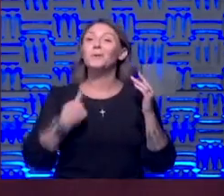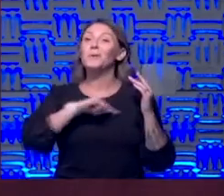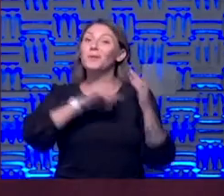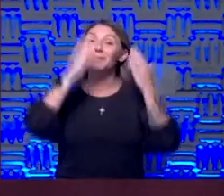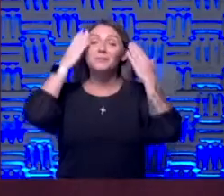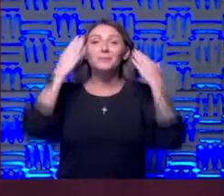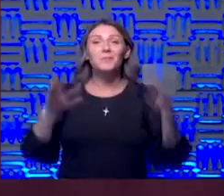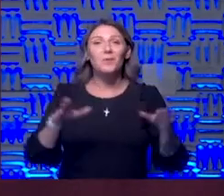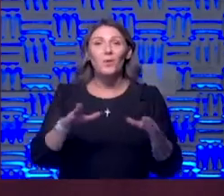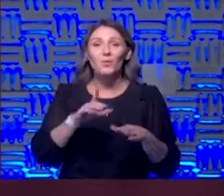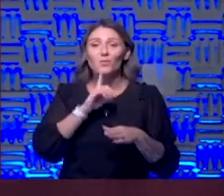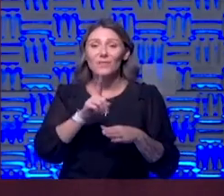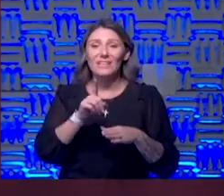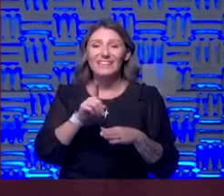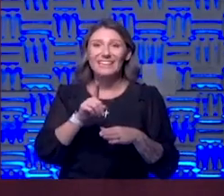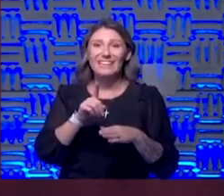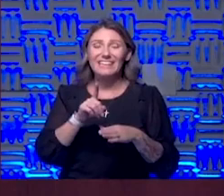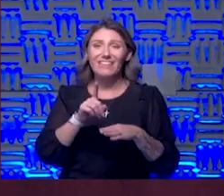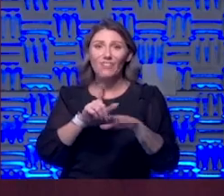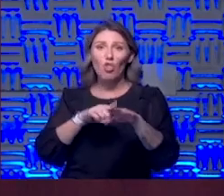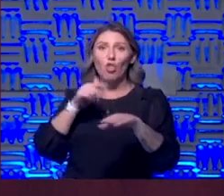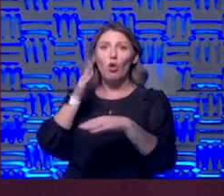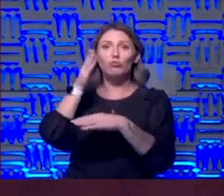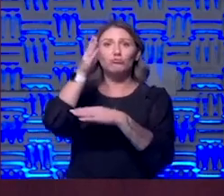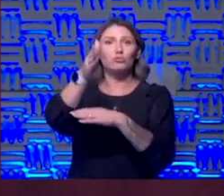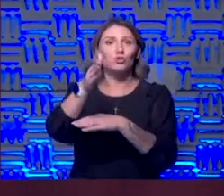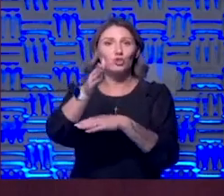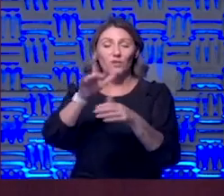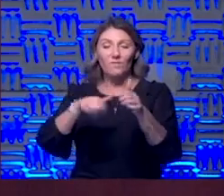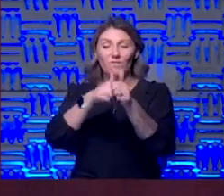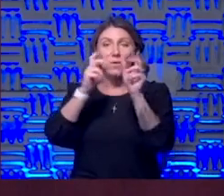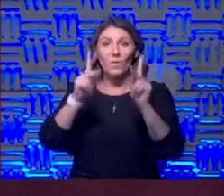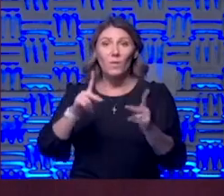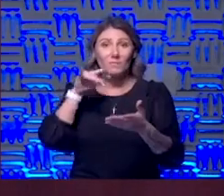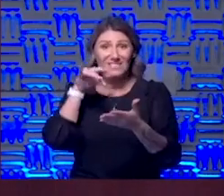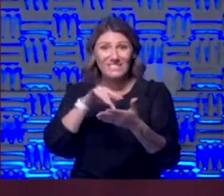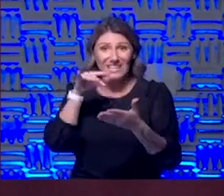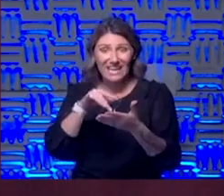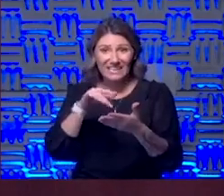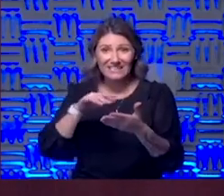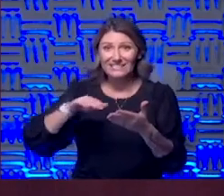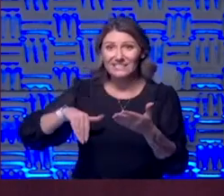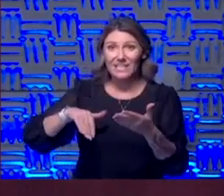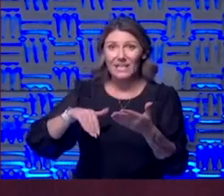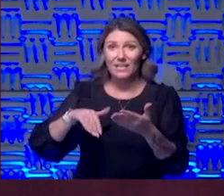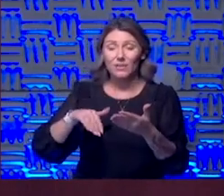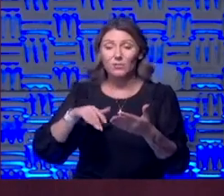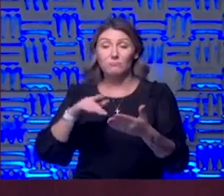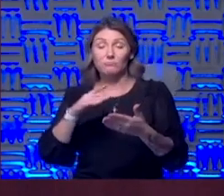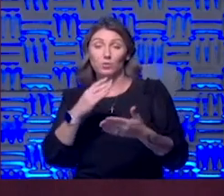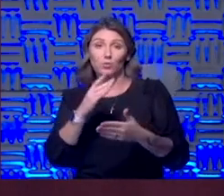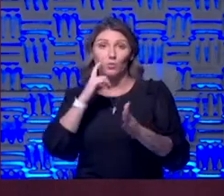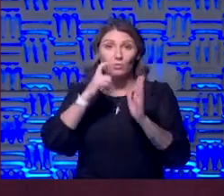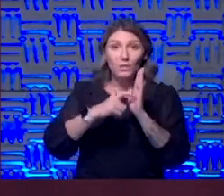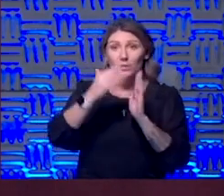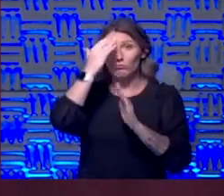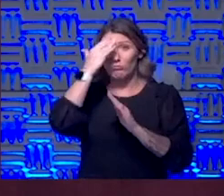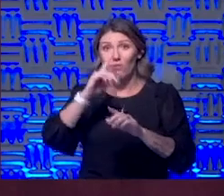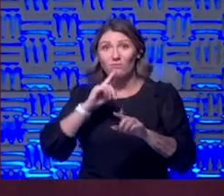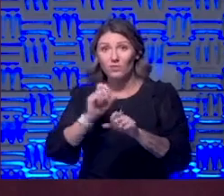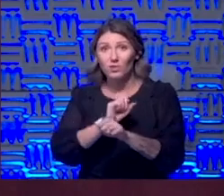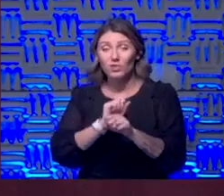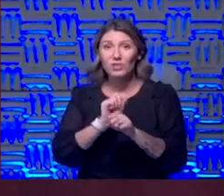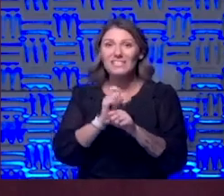we really don't have long-term follow-up studies um that we we know that for sure it's